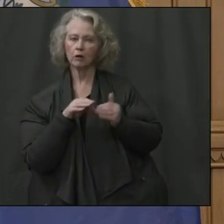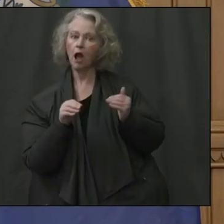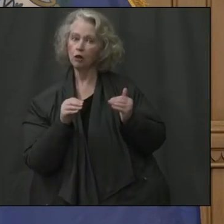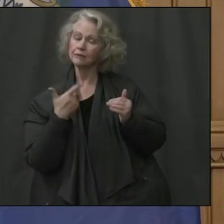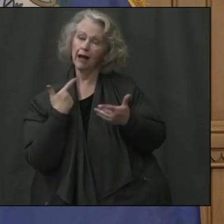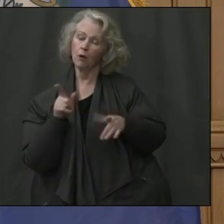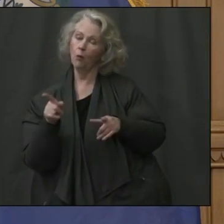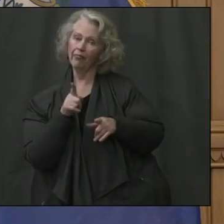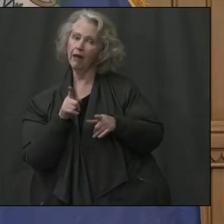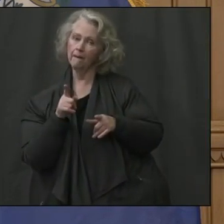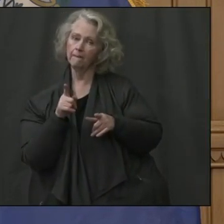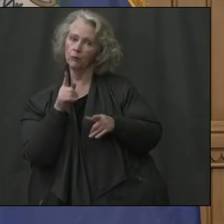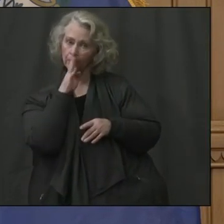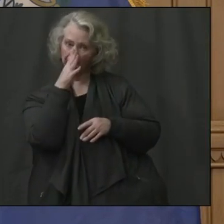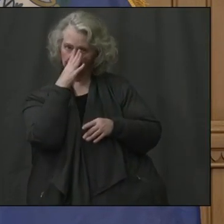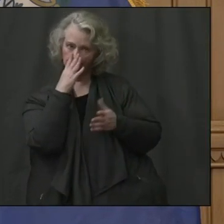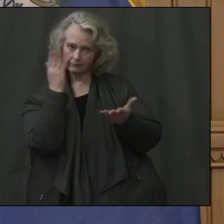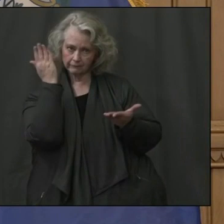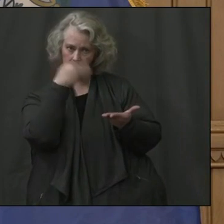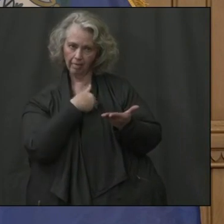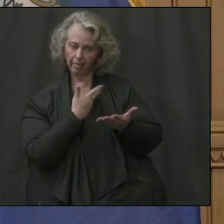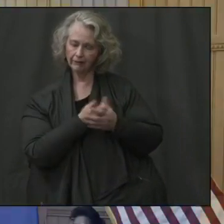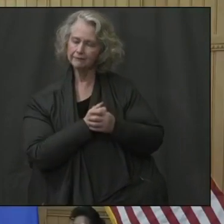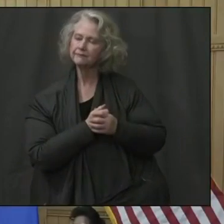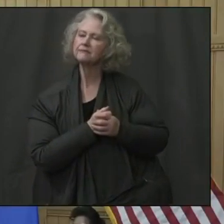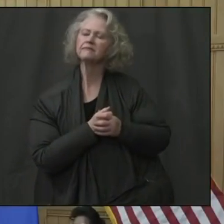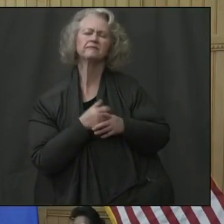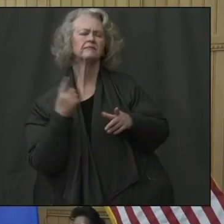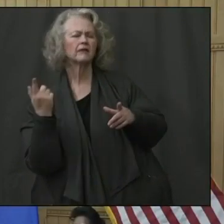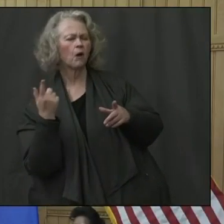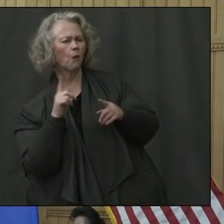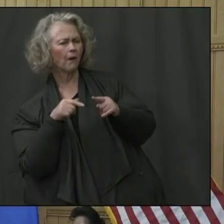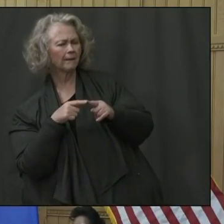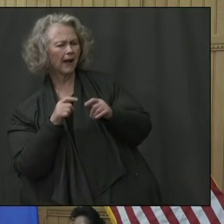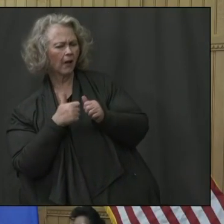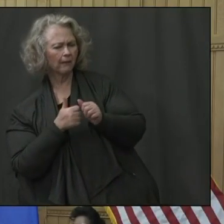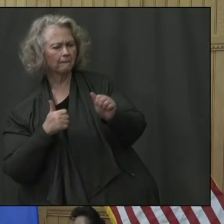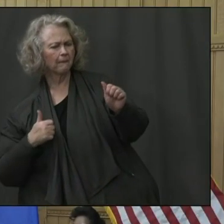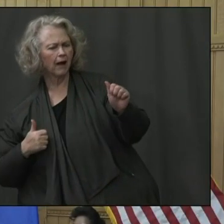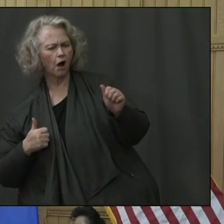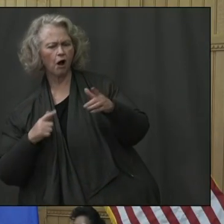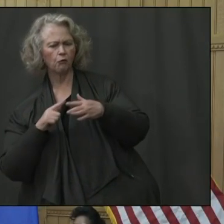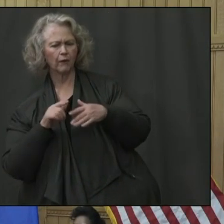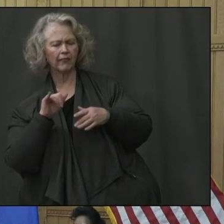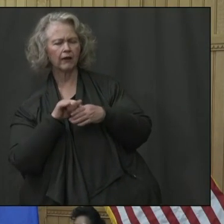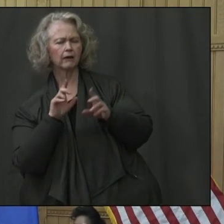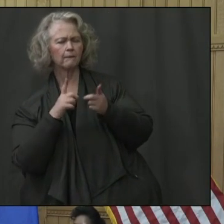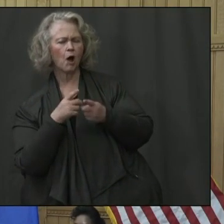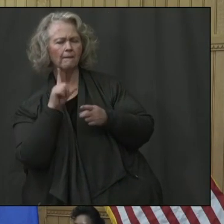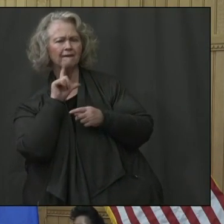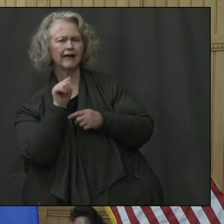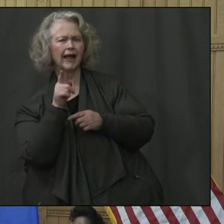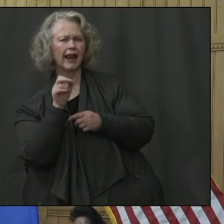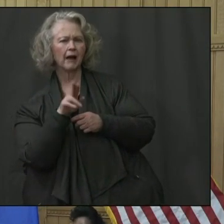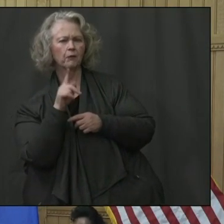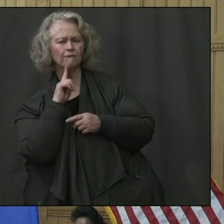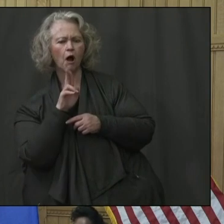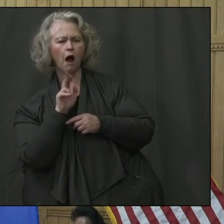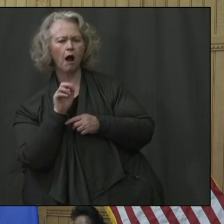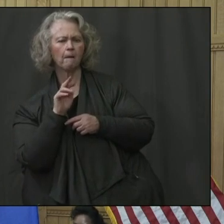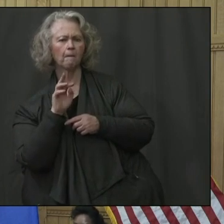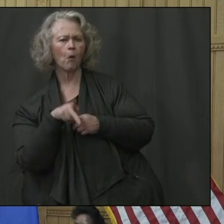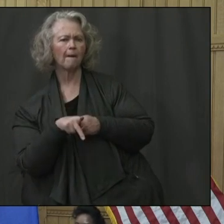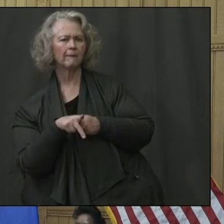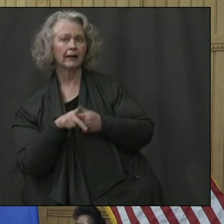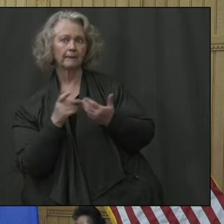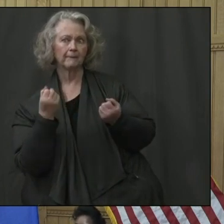behind. What's the status on the, uh, backlogs of the, uh, of Labor in terms of unemployment benefits? I think a lot of